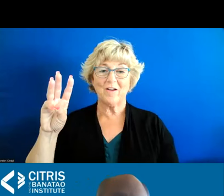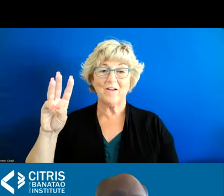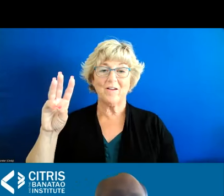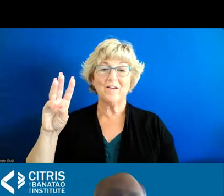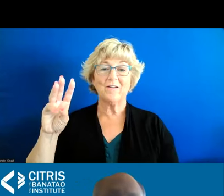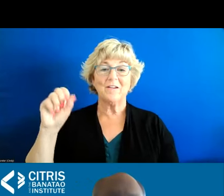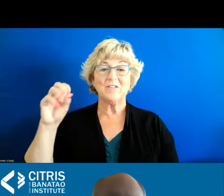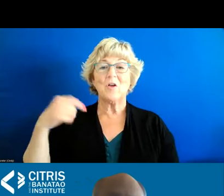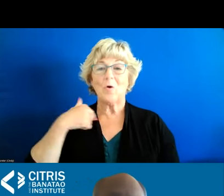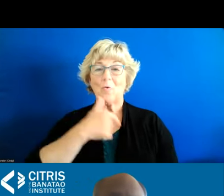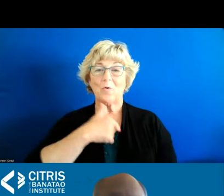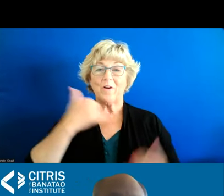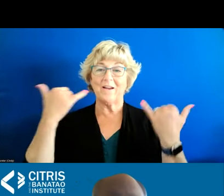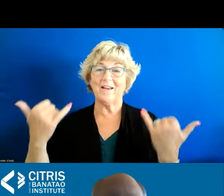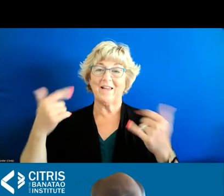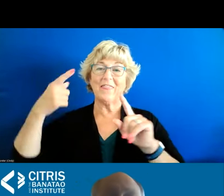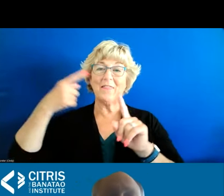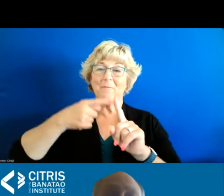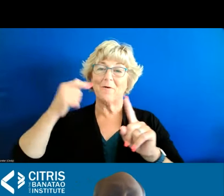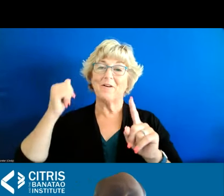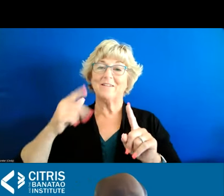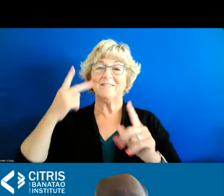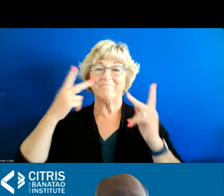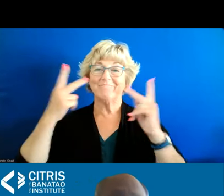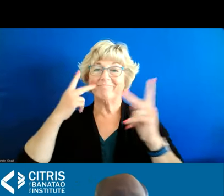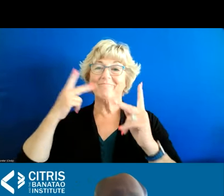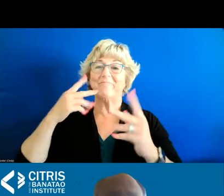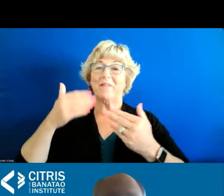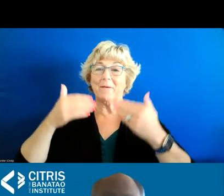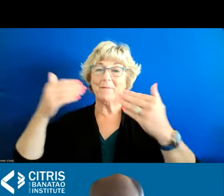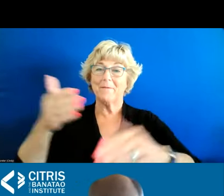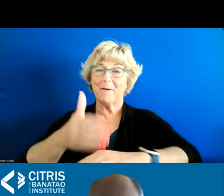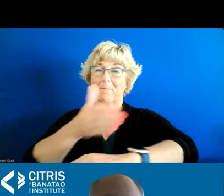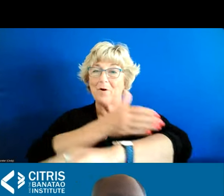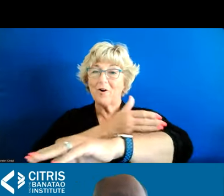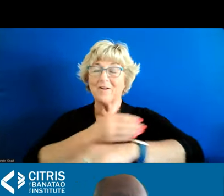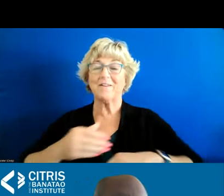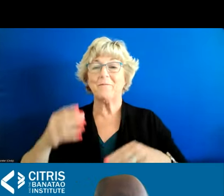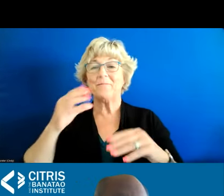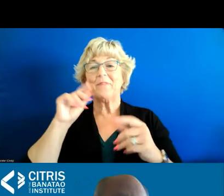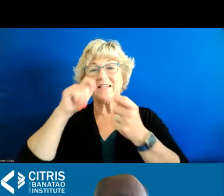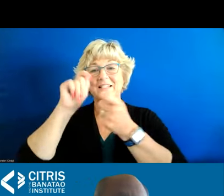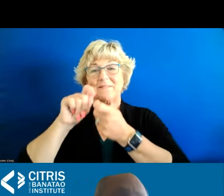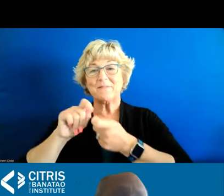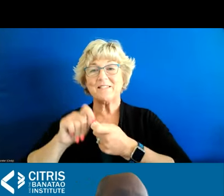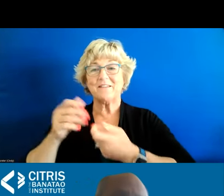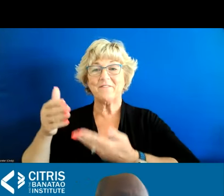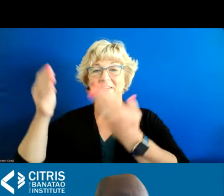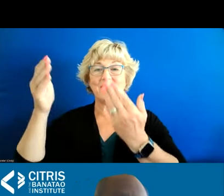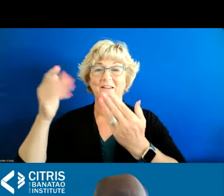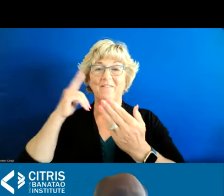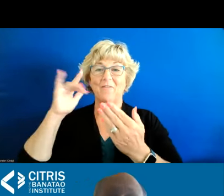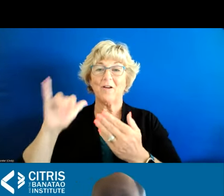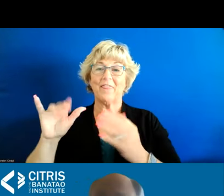so that we are at a point where we can now actually see progress we can see some specifics that we'd like to raise today for the committee